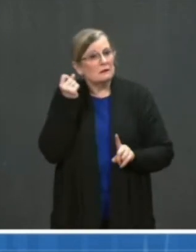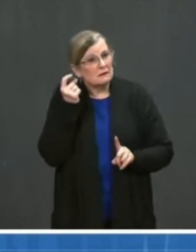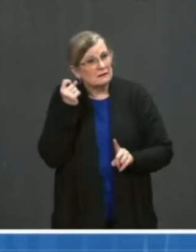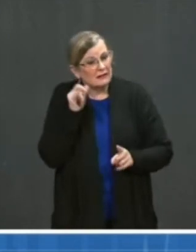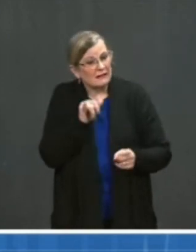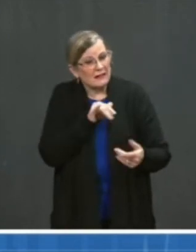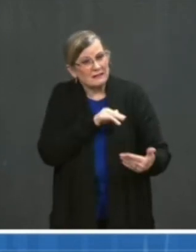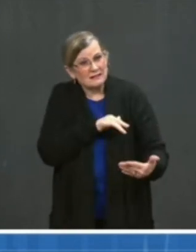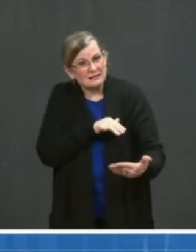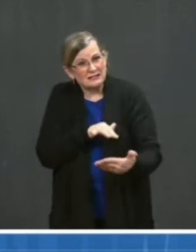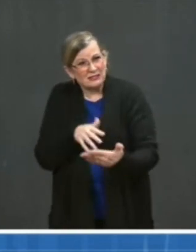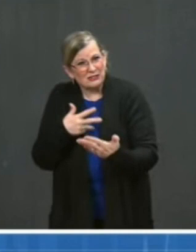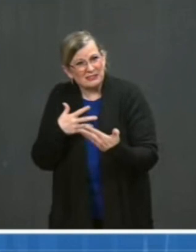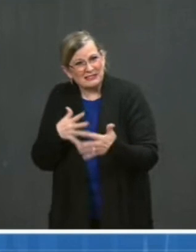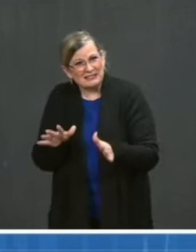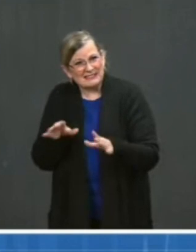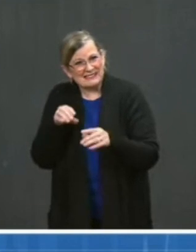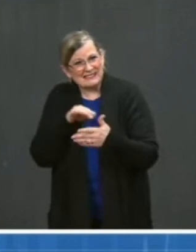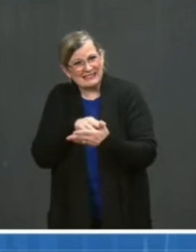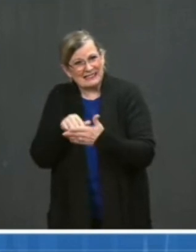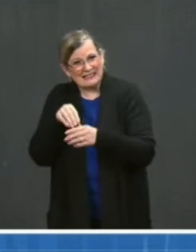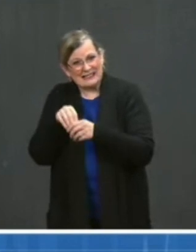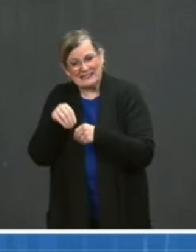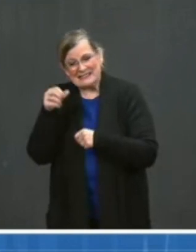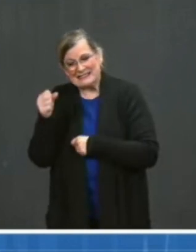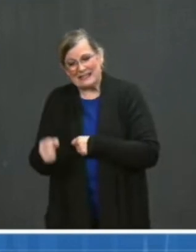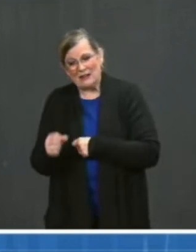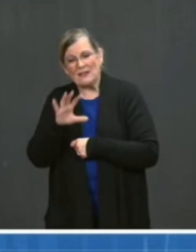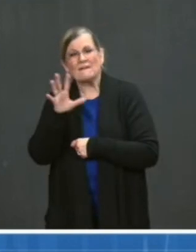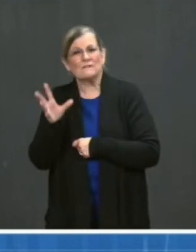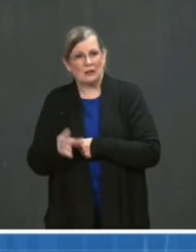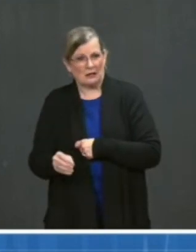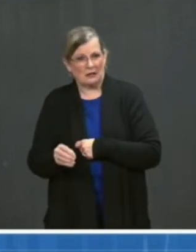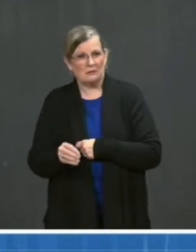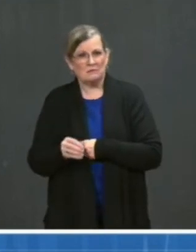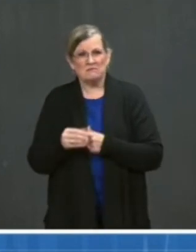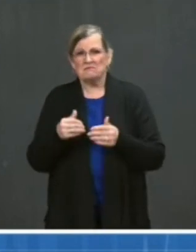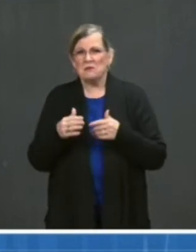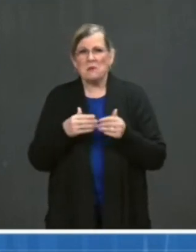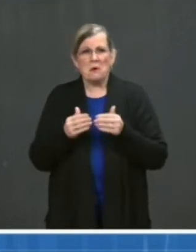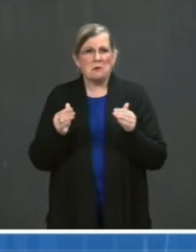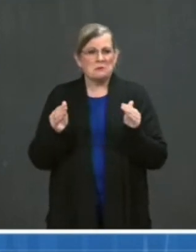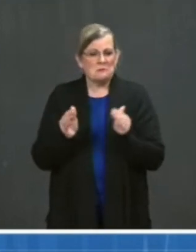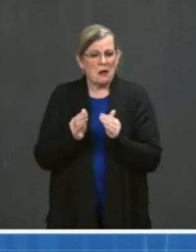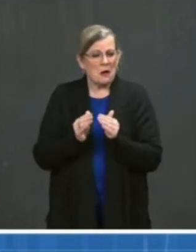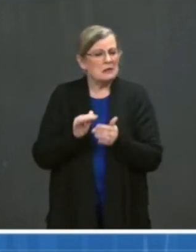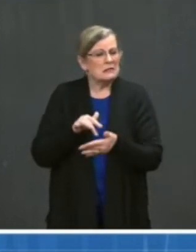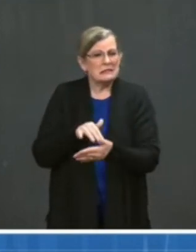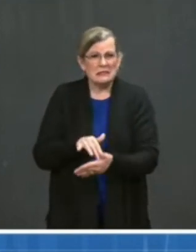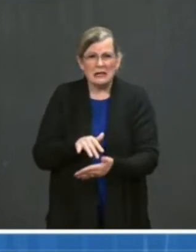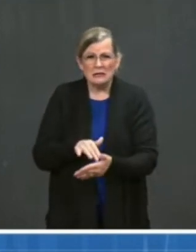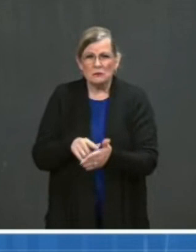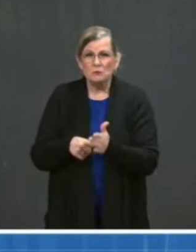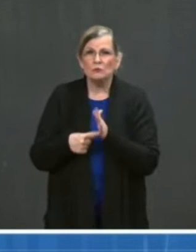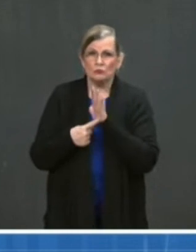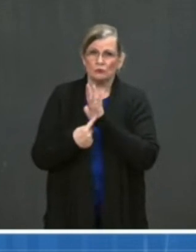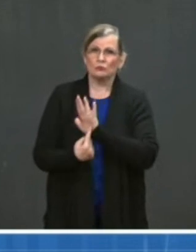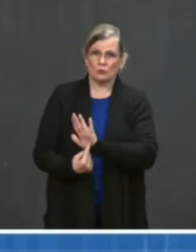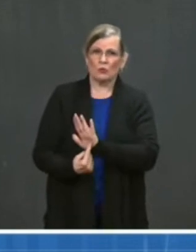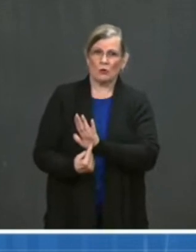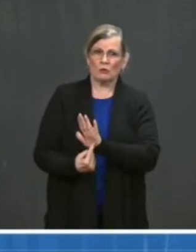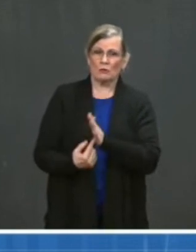South Africa. Although it was relatively small in size, they showed in the setting of the